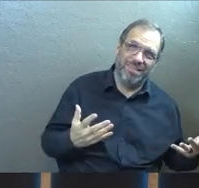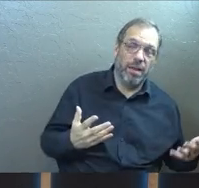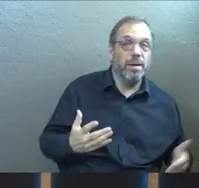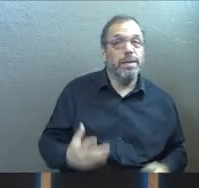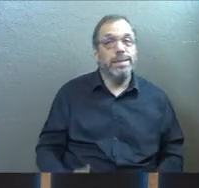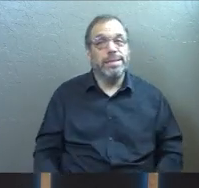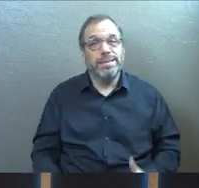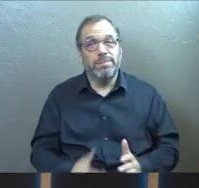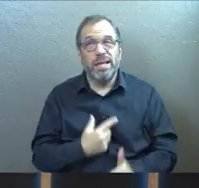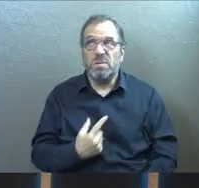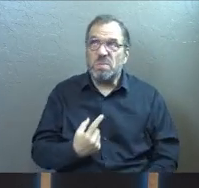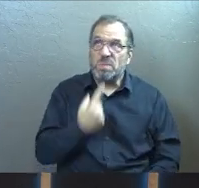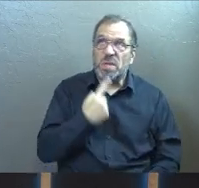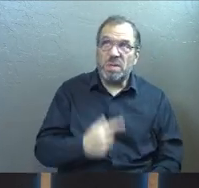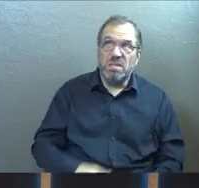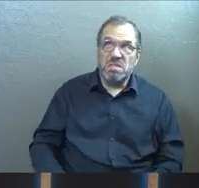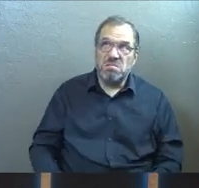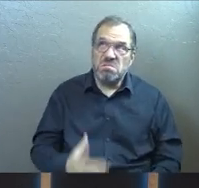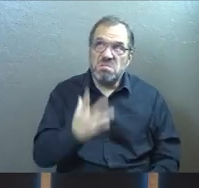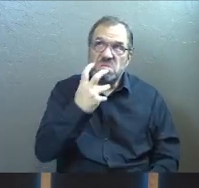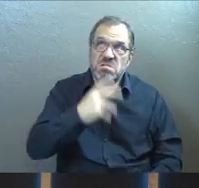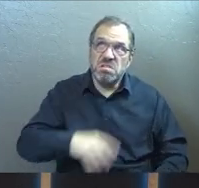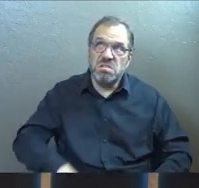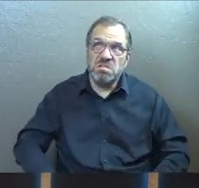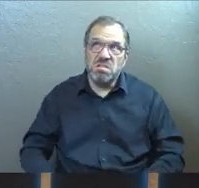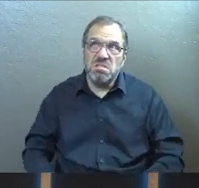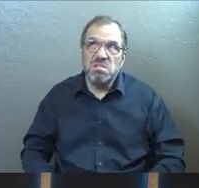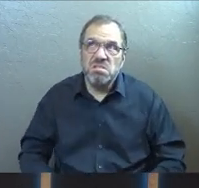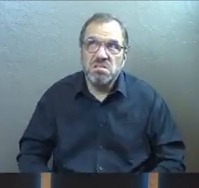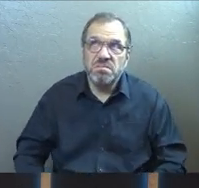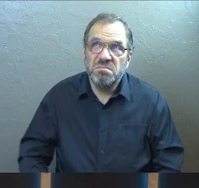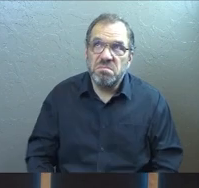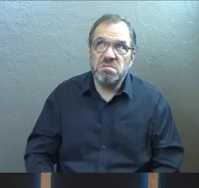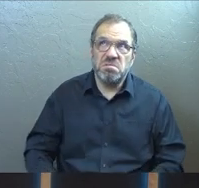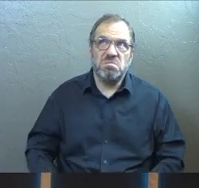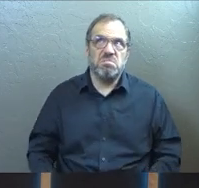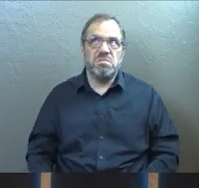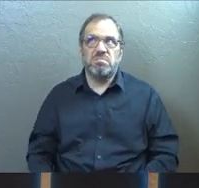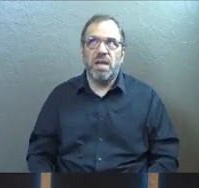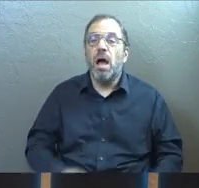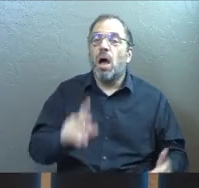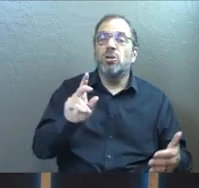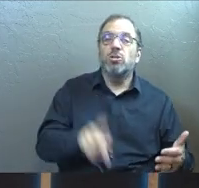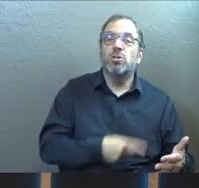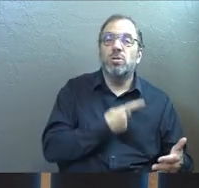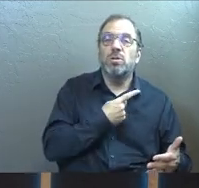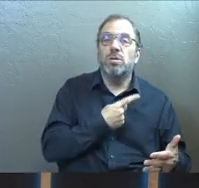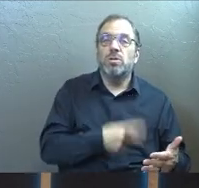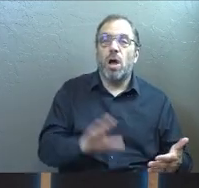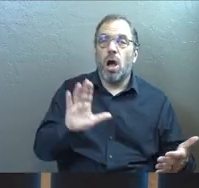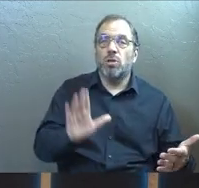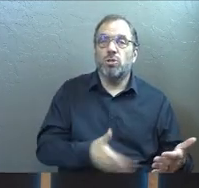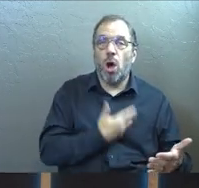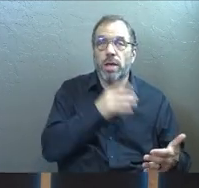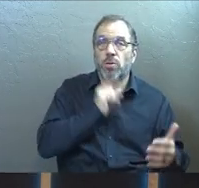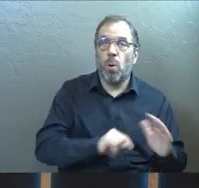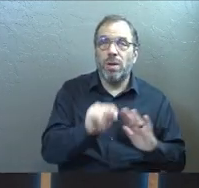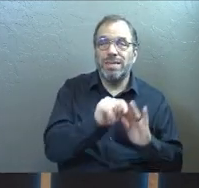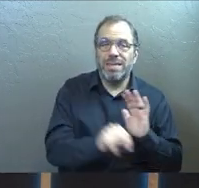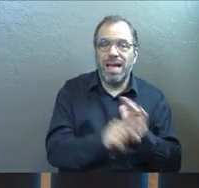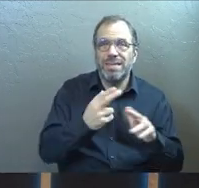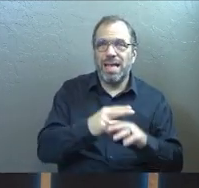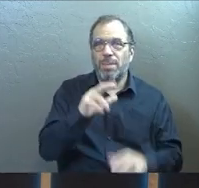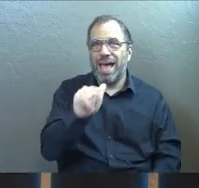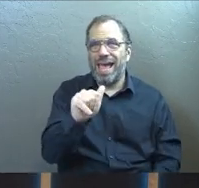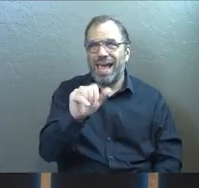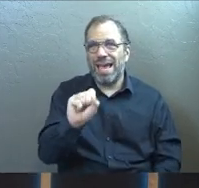Sometimes we get bitter at God. Sometimes we get angry at God. There's a Psalm that talks about this. was written by a choir director in the Old Testament named